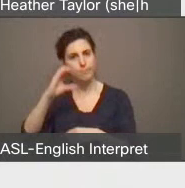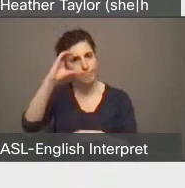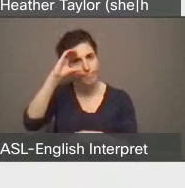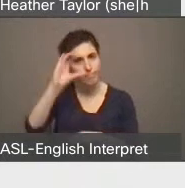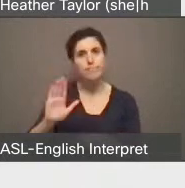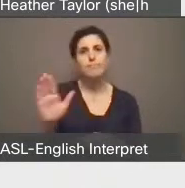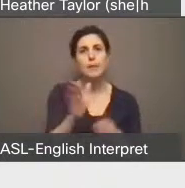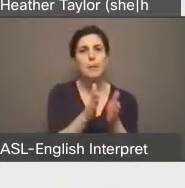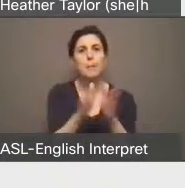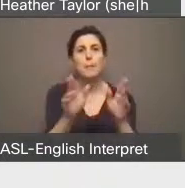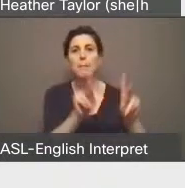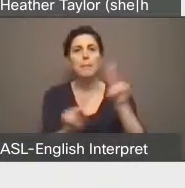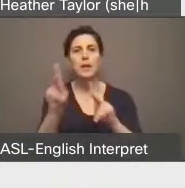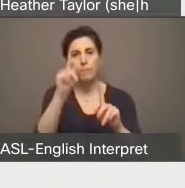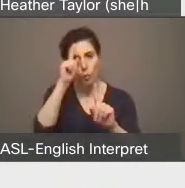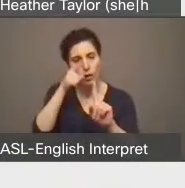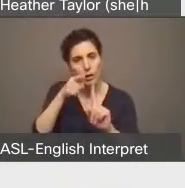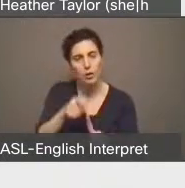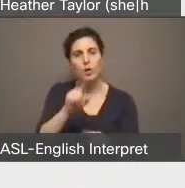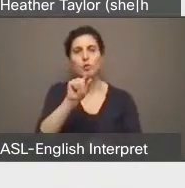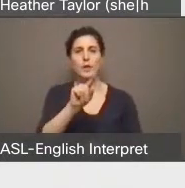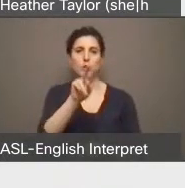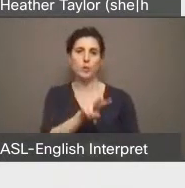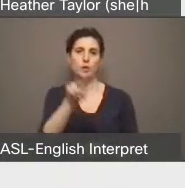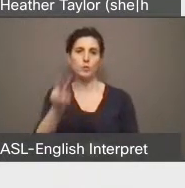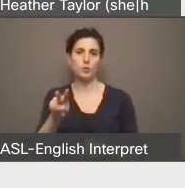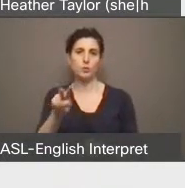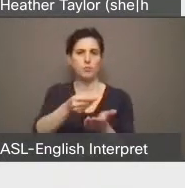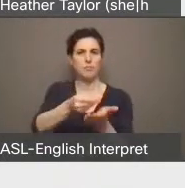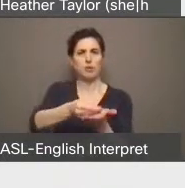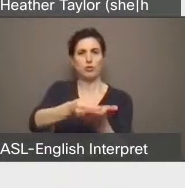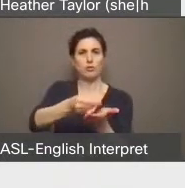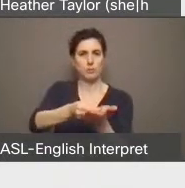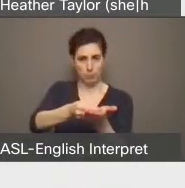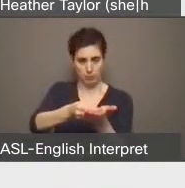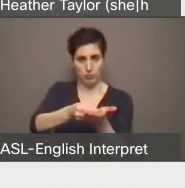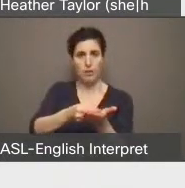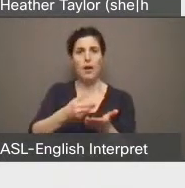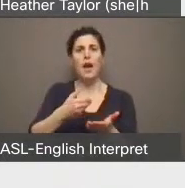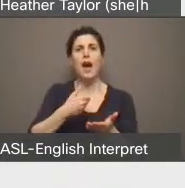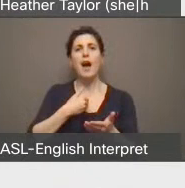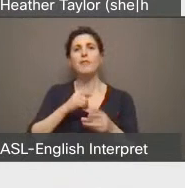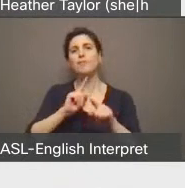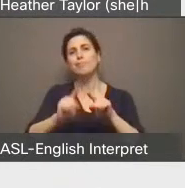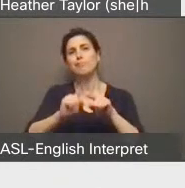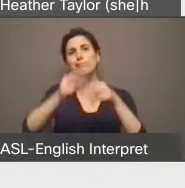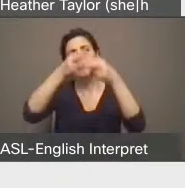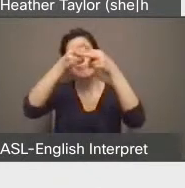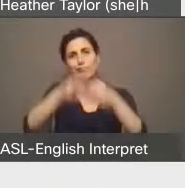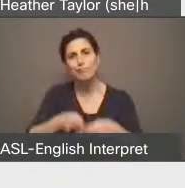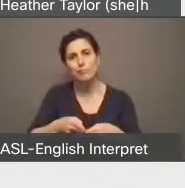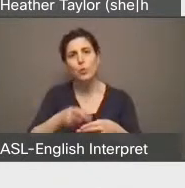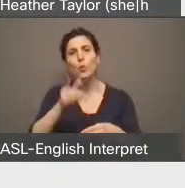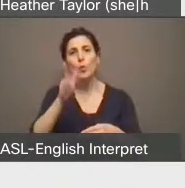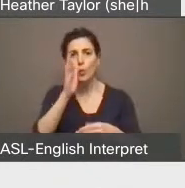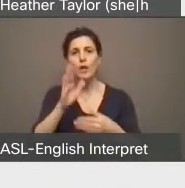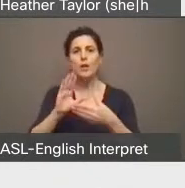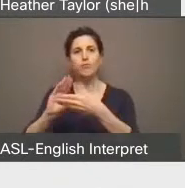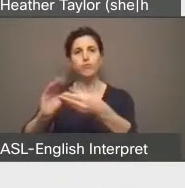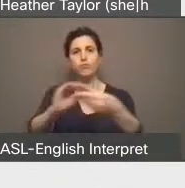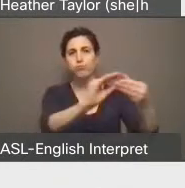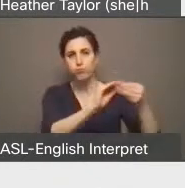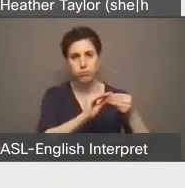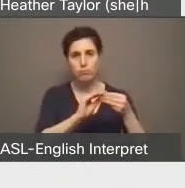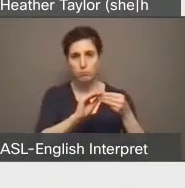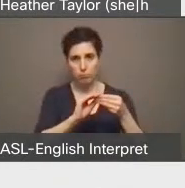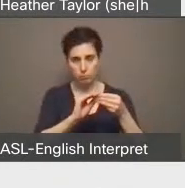the 2022 Capital and Operating Budget. We have a number of people who have registered to speak to the Budget Committee over the last day.